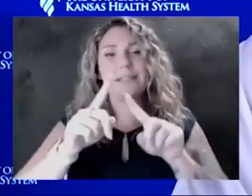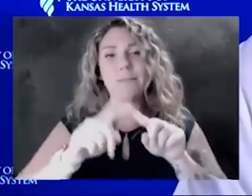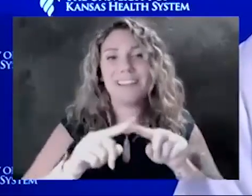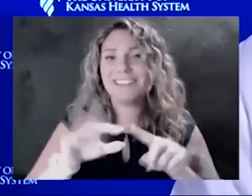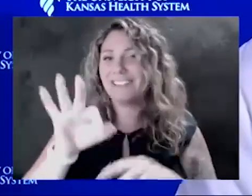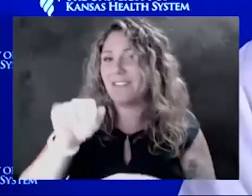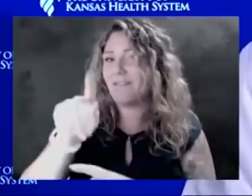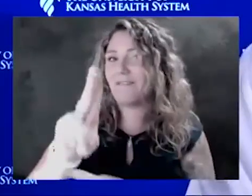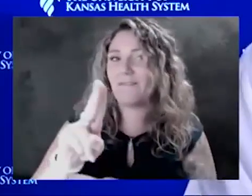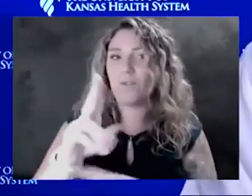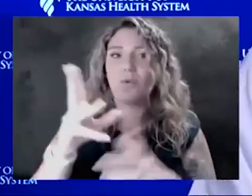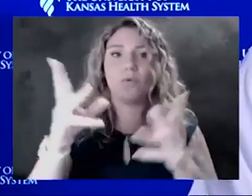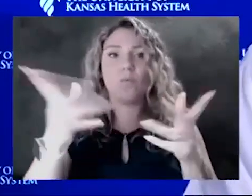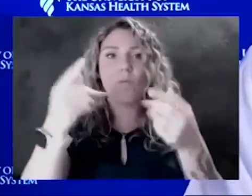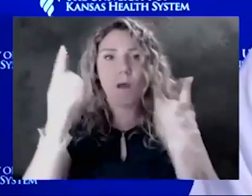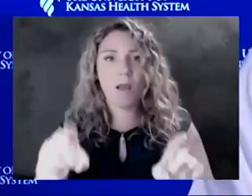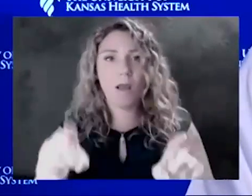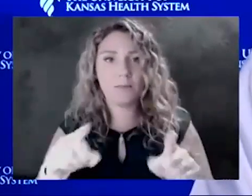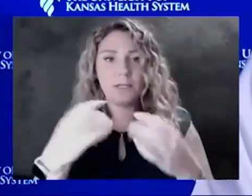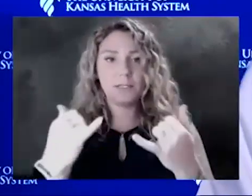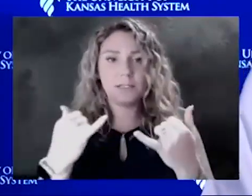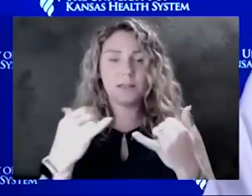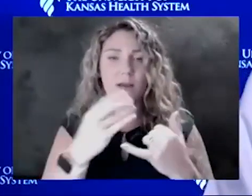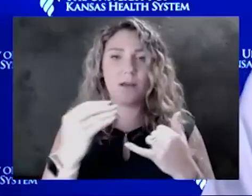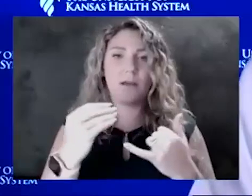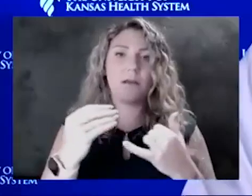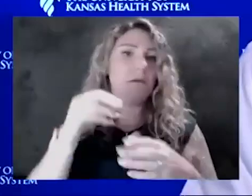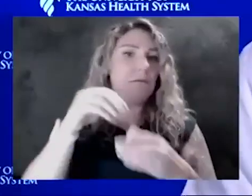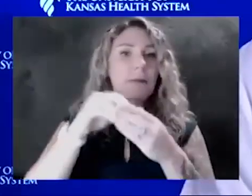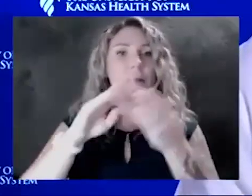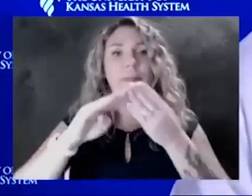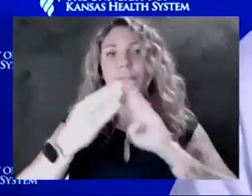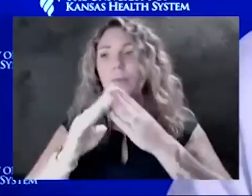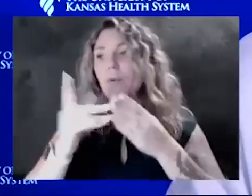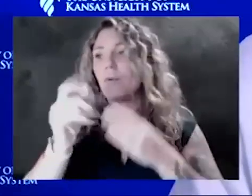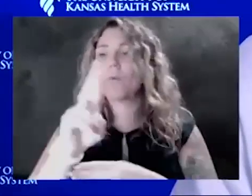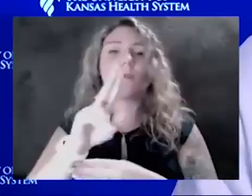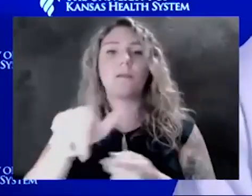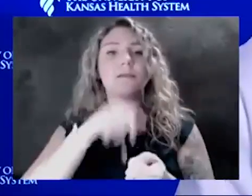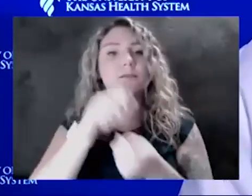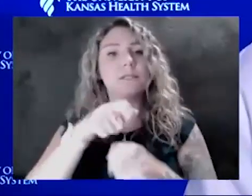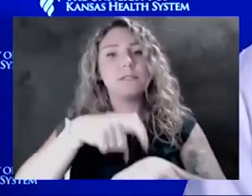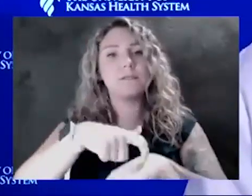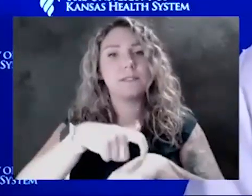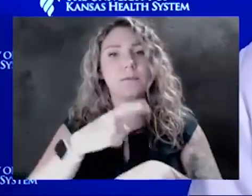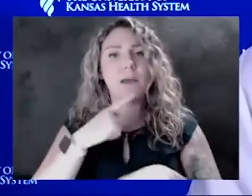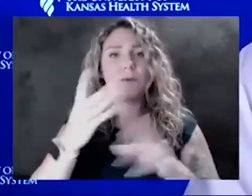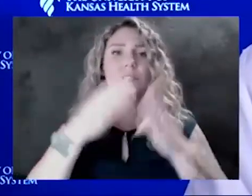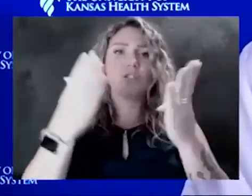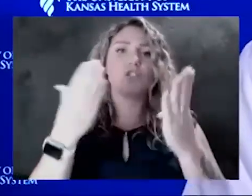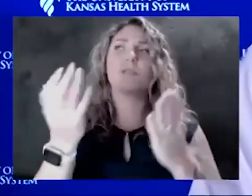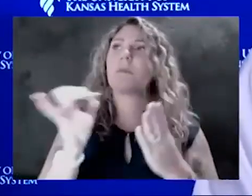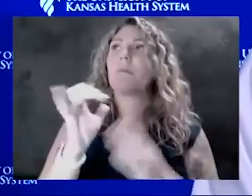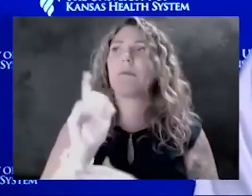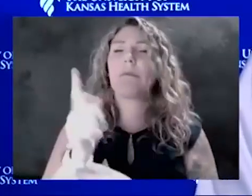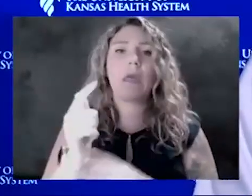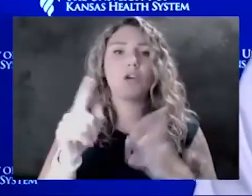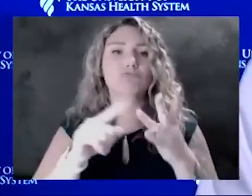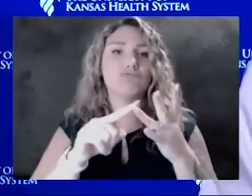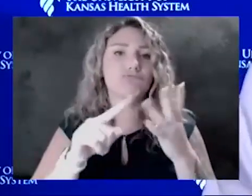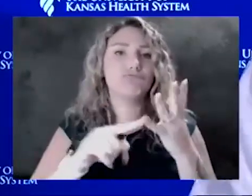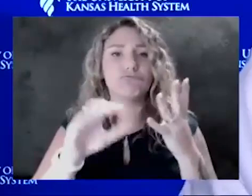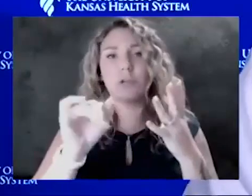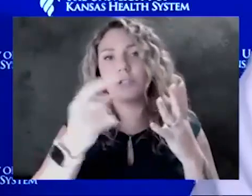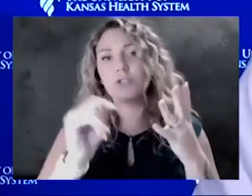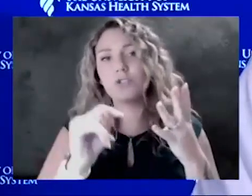right now in the community or that particular time. So I always suggest getting it maybe later in October, early November. And by that